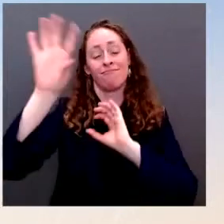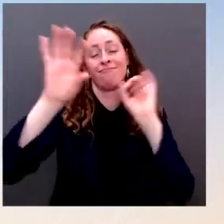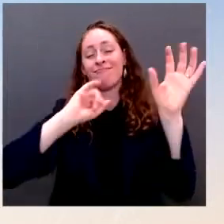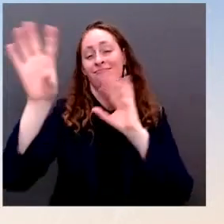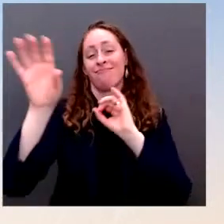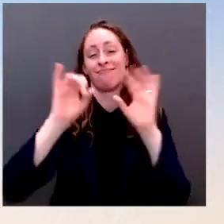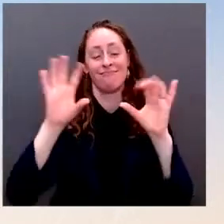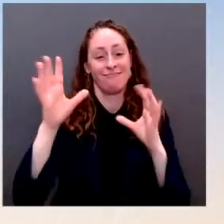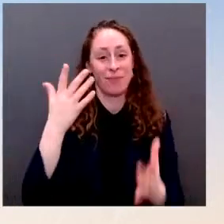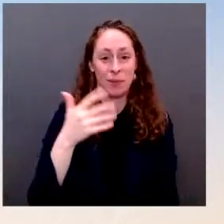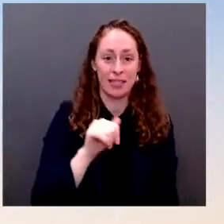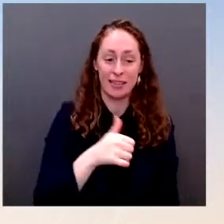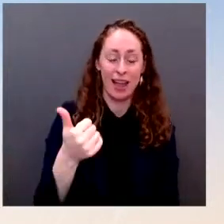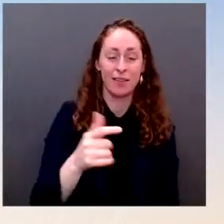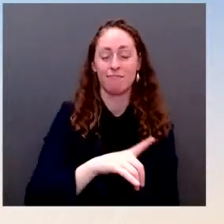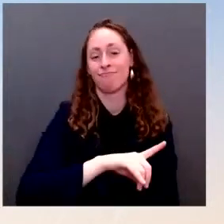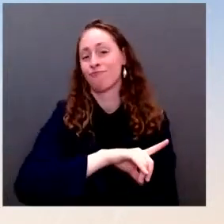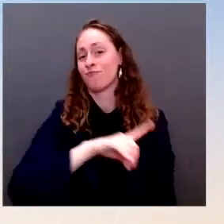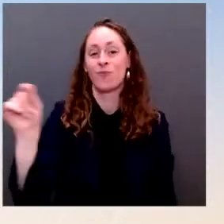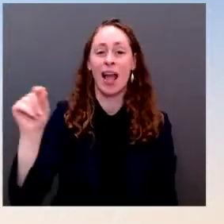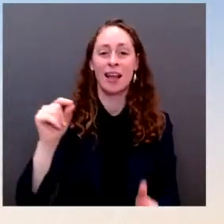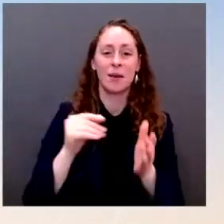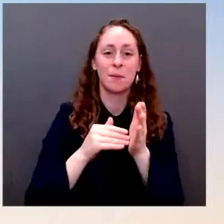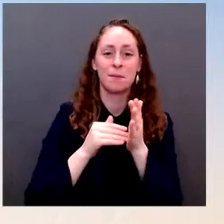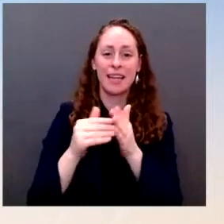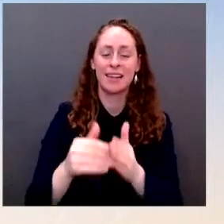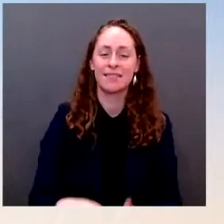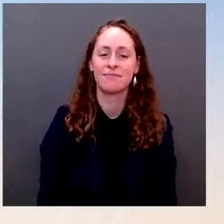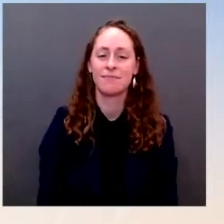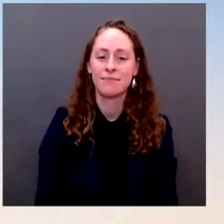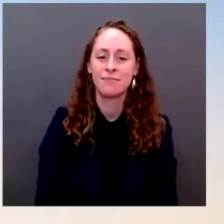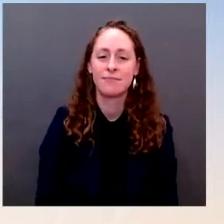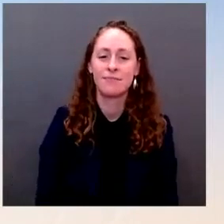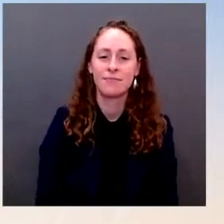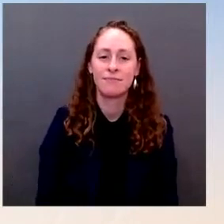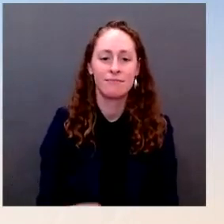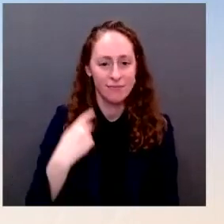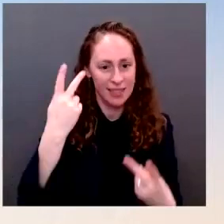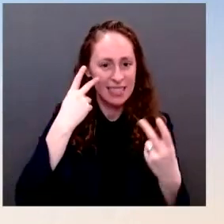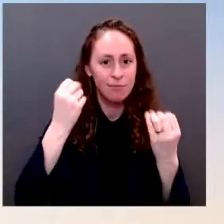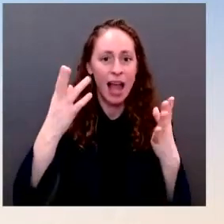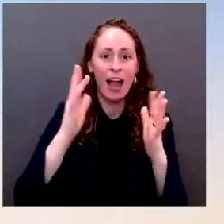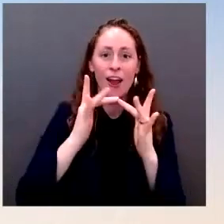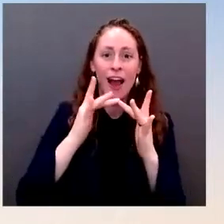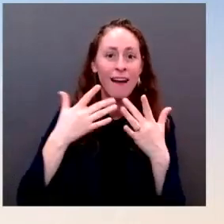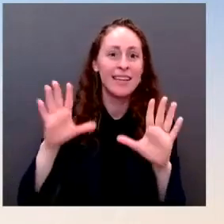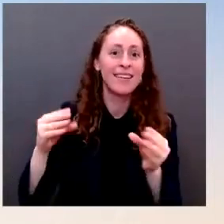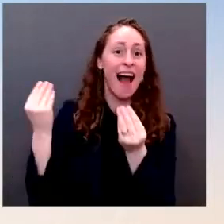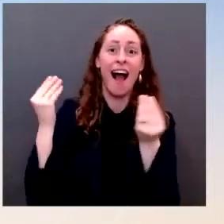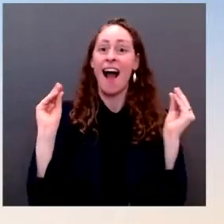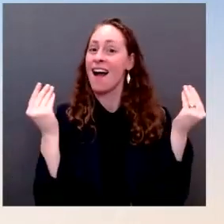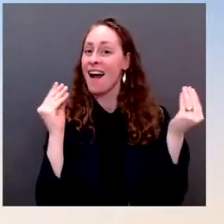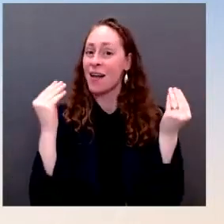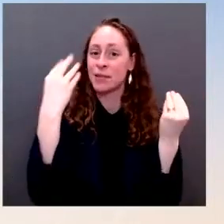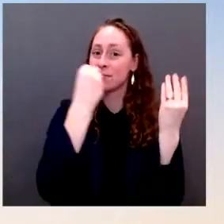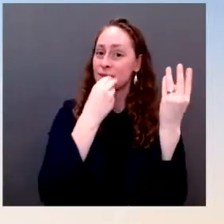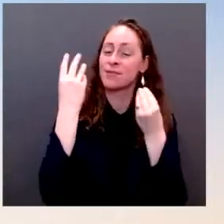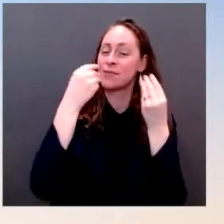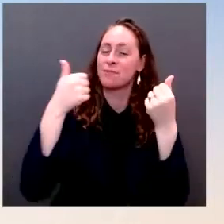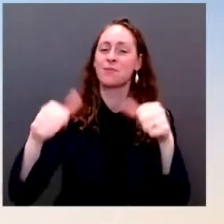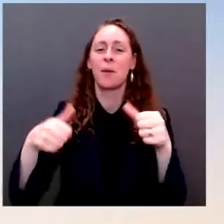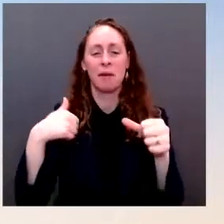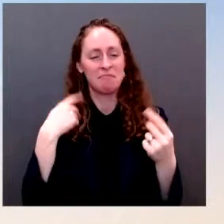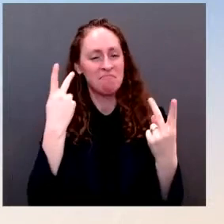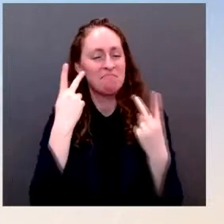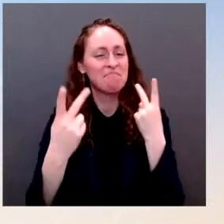on social media, people receiving their tests, which is always good news. But I don't have an update on that. This program, of course, is just beginning to ramp up.